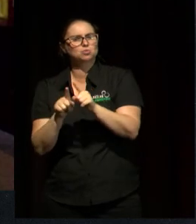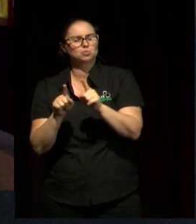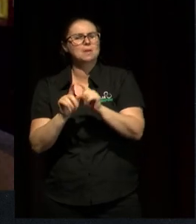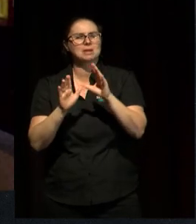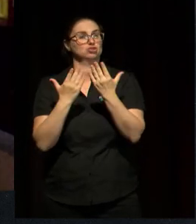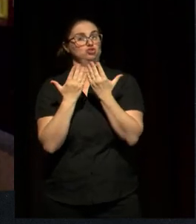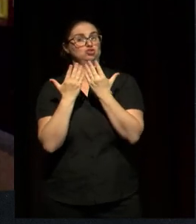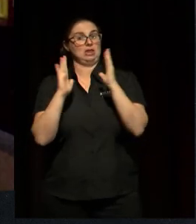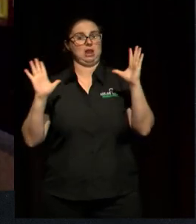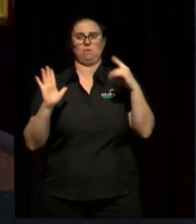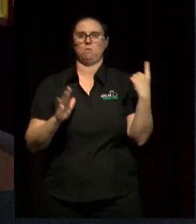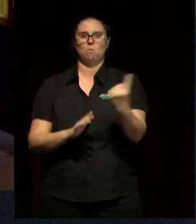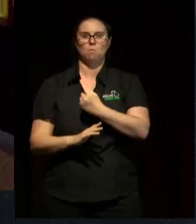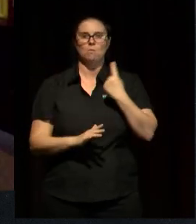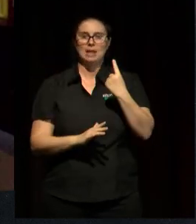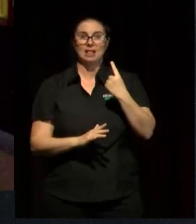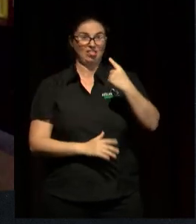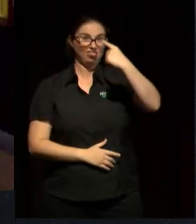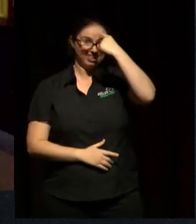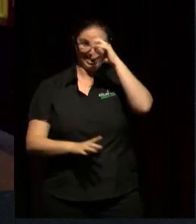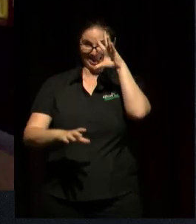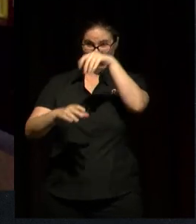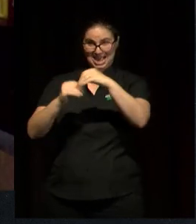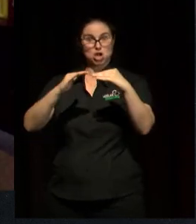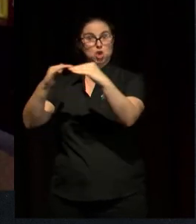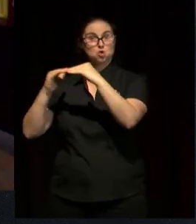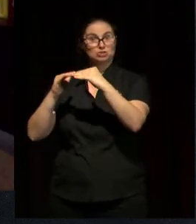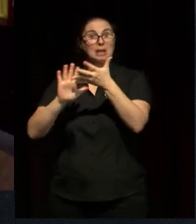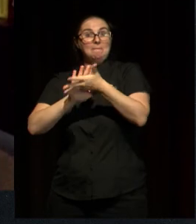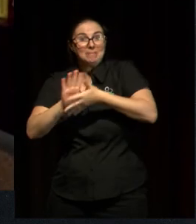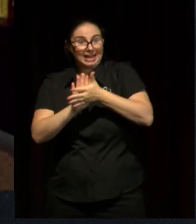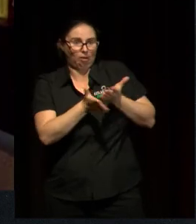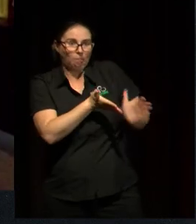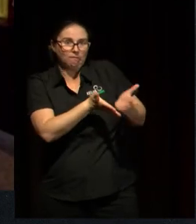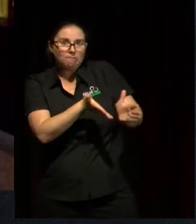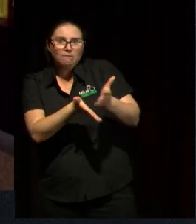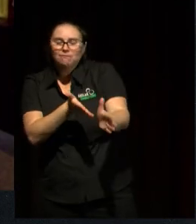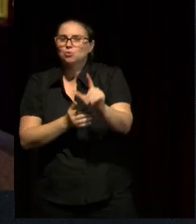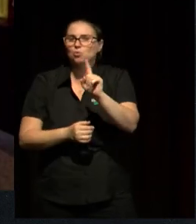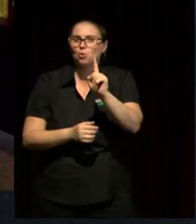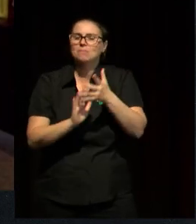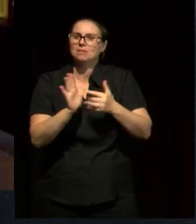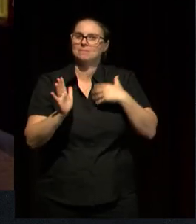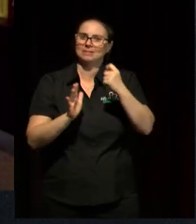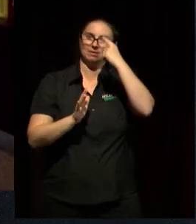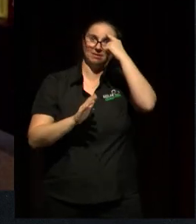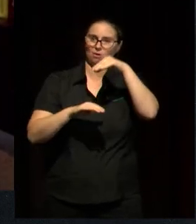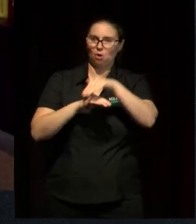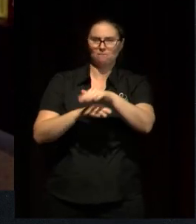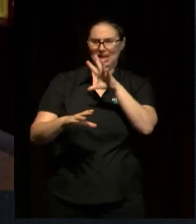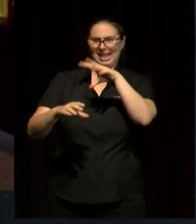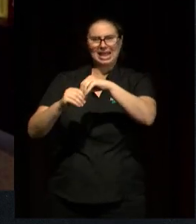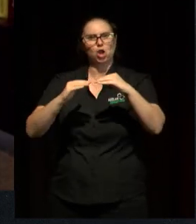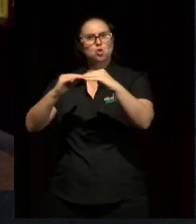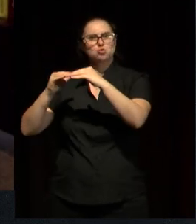as excluding children. And I think that it's really important to start thinking about inclusion in relation to how we